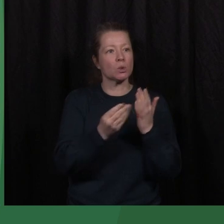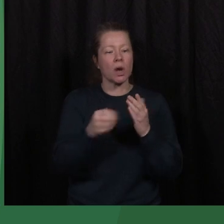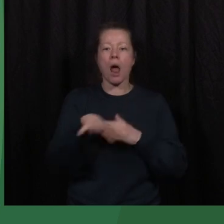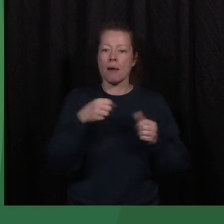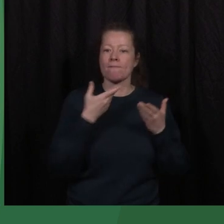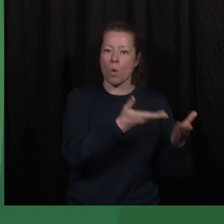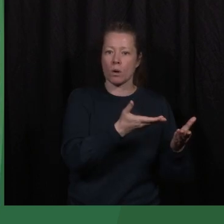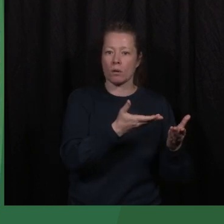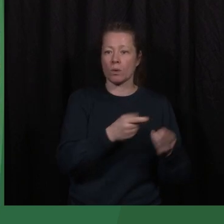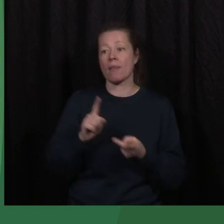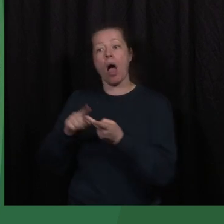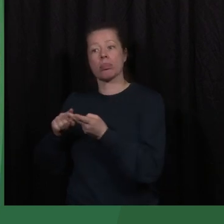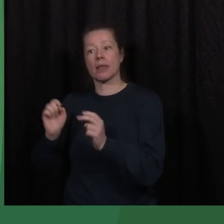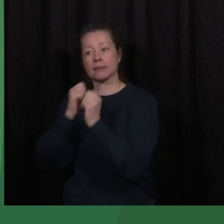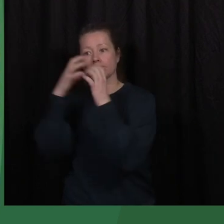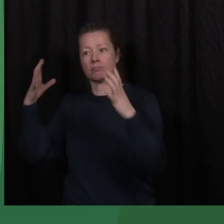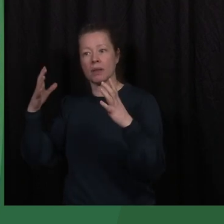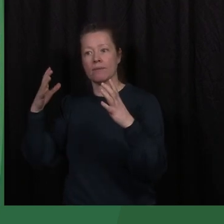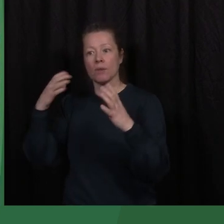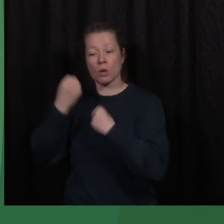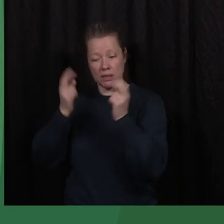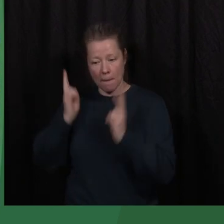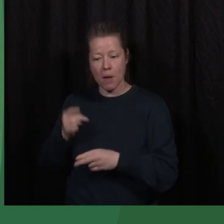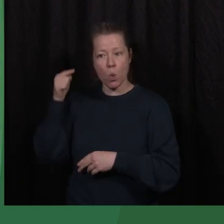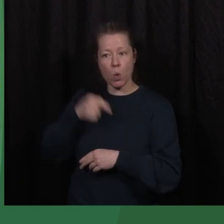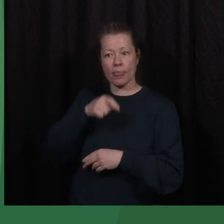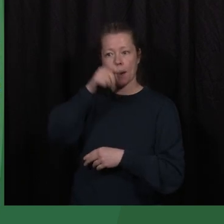In the second scenario, we're going to do the same. We're going to send 100 people.